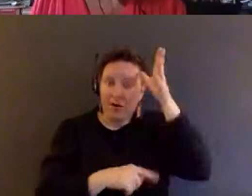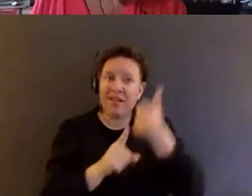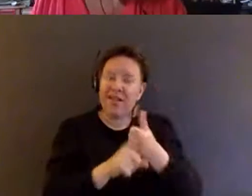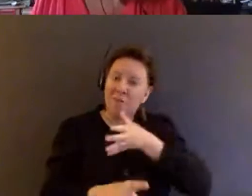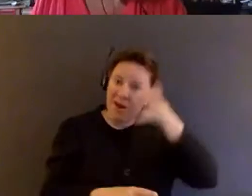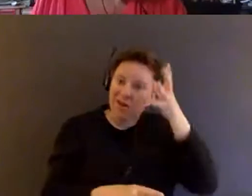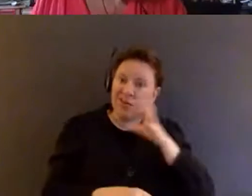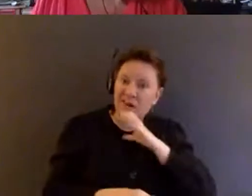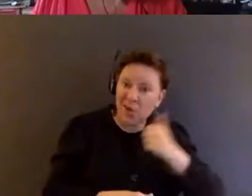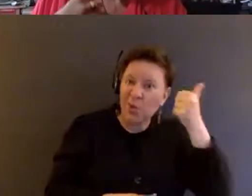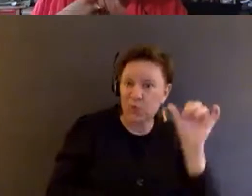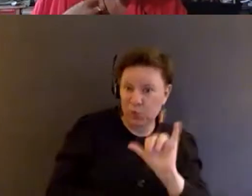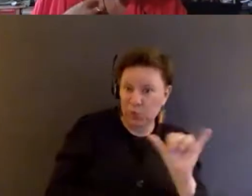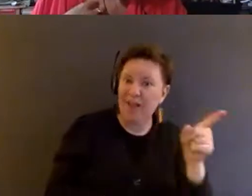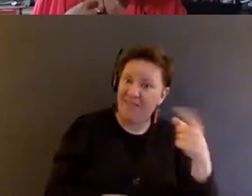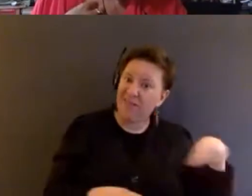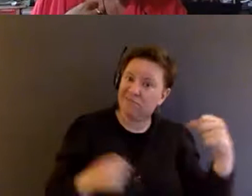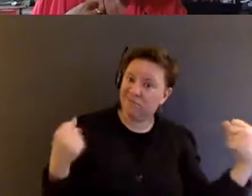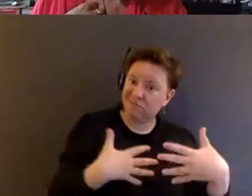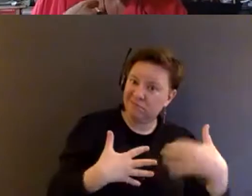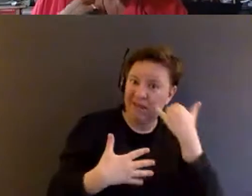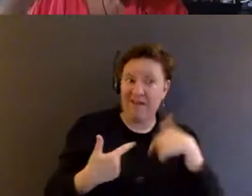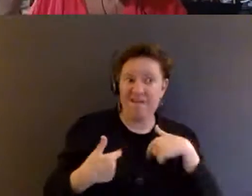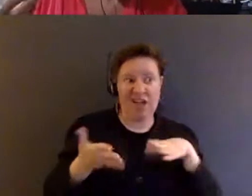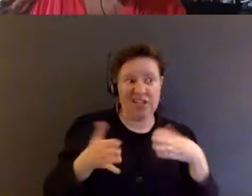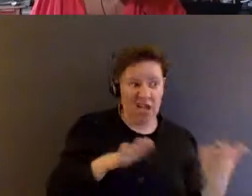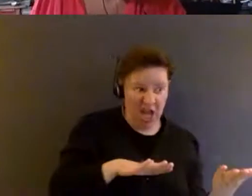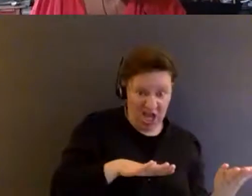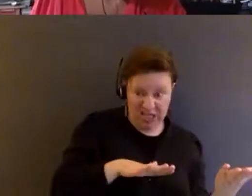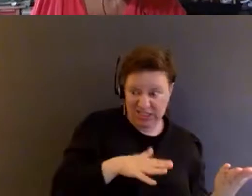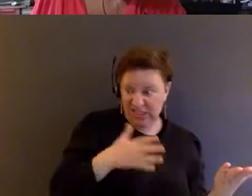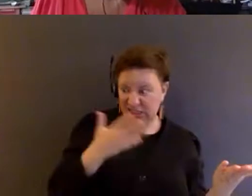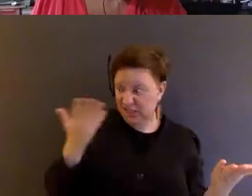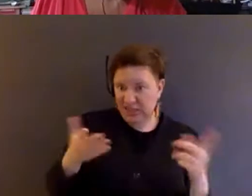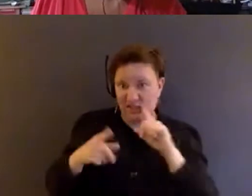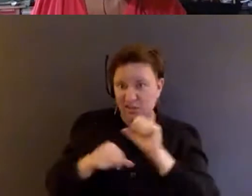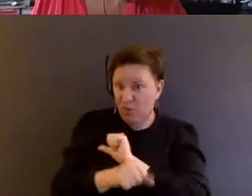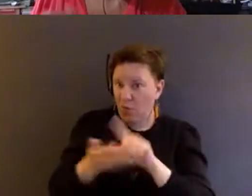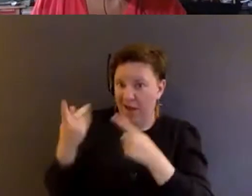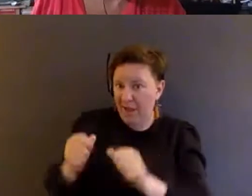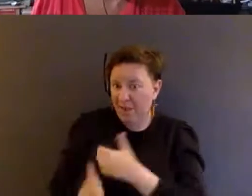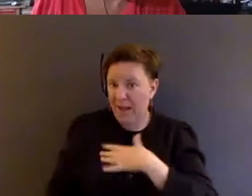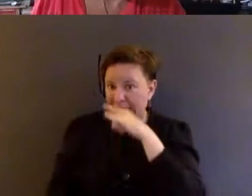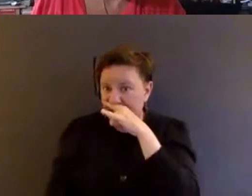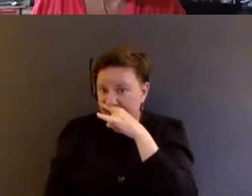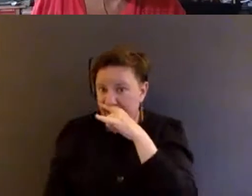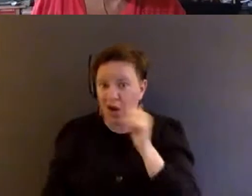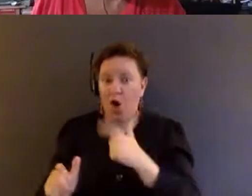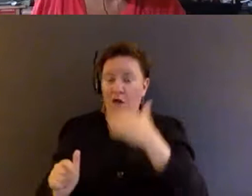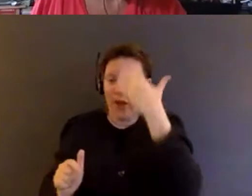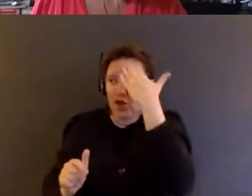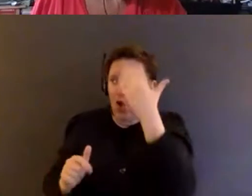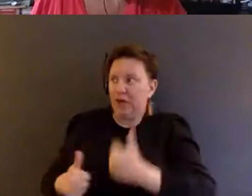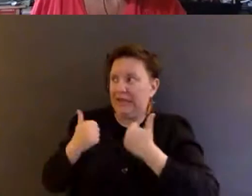have this fear of like, if I die, literally what's going to happen to my kid? And all I know is the institution.